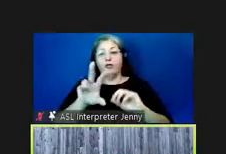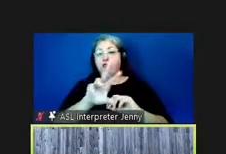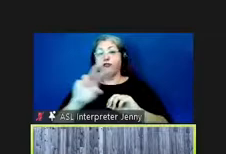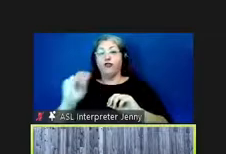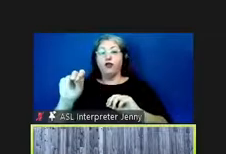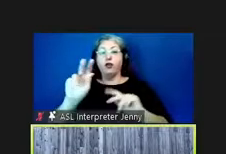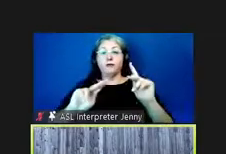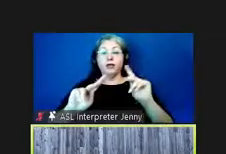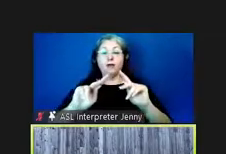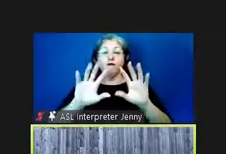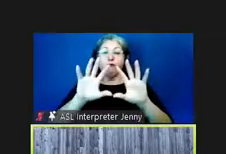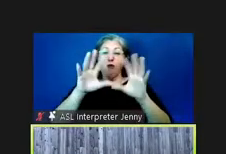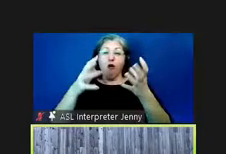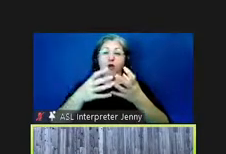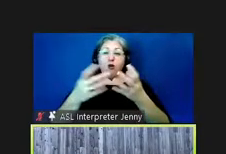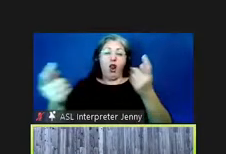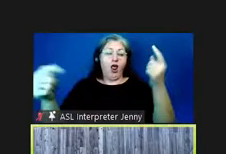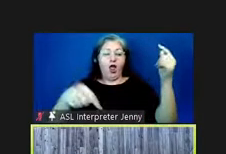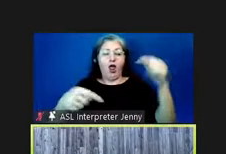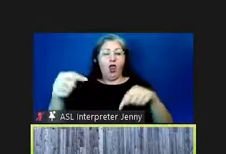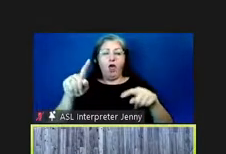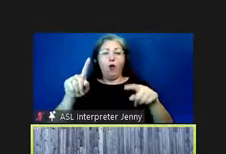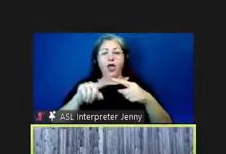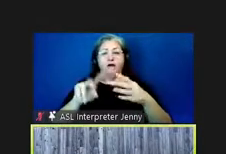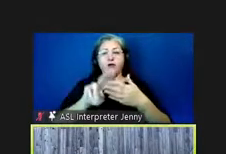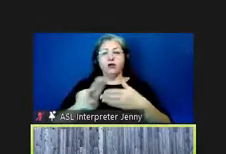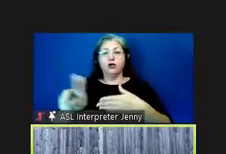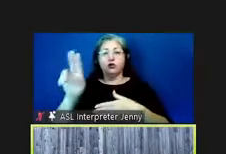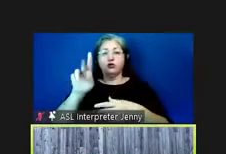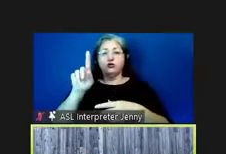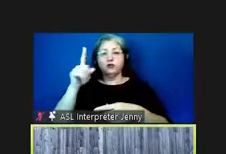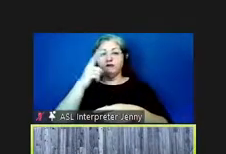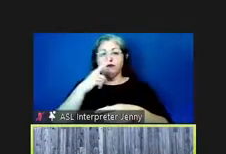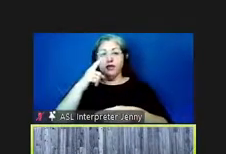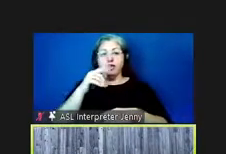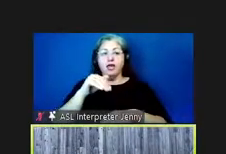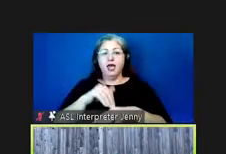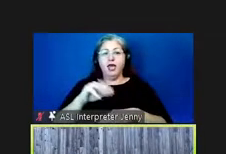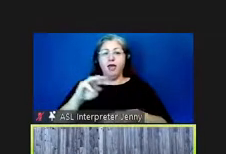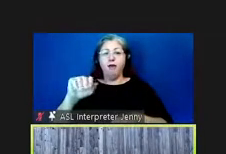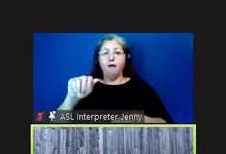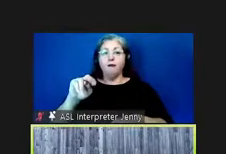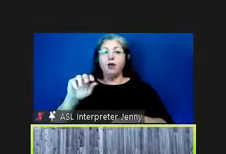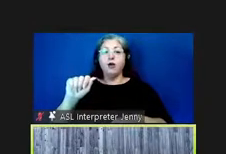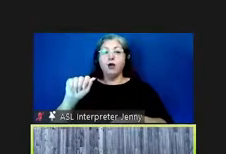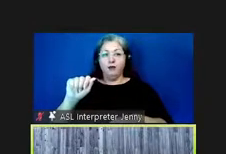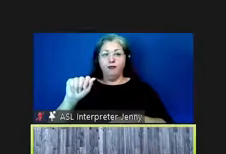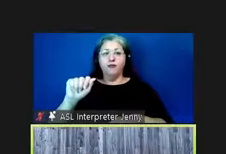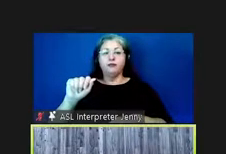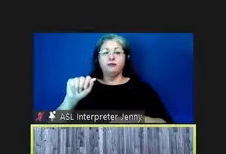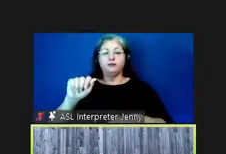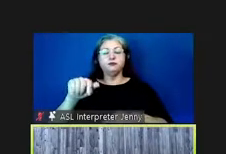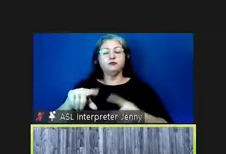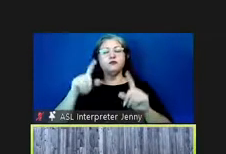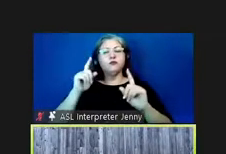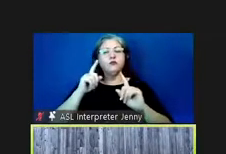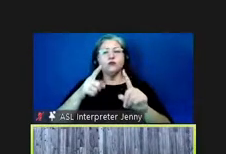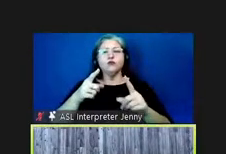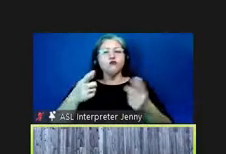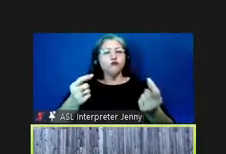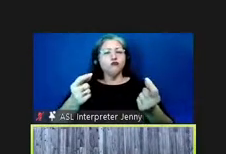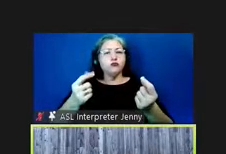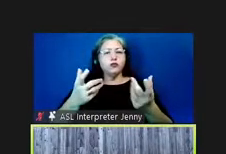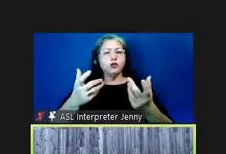over the world gathering at university of hawaii at manoa and our goal was to